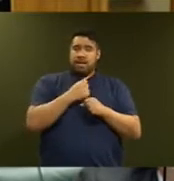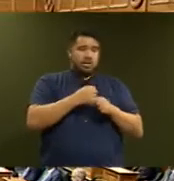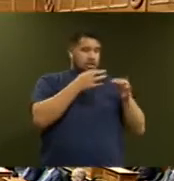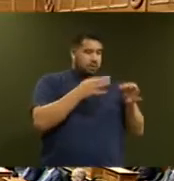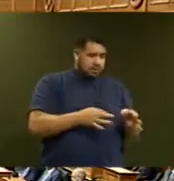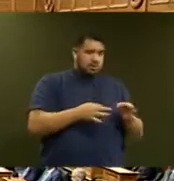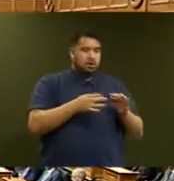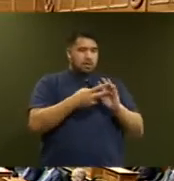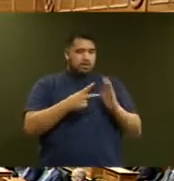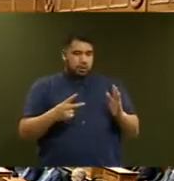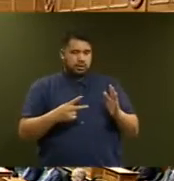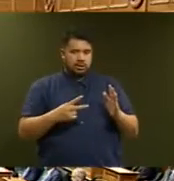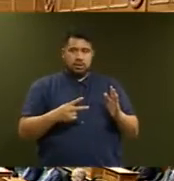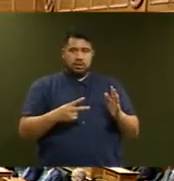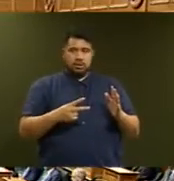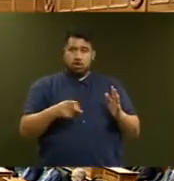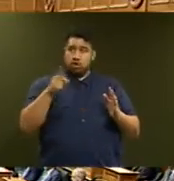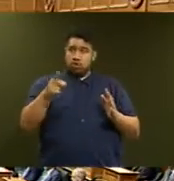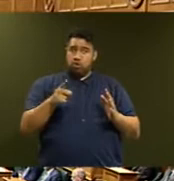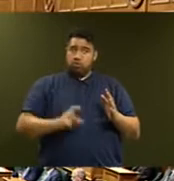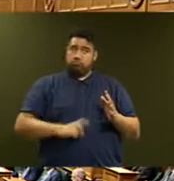The Honourable Andrew Little. Yes.